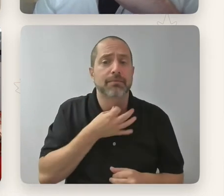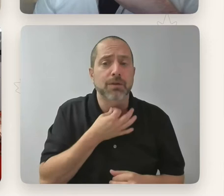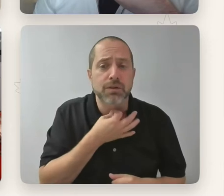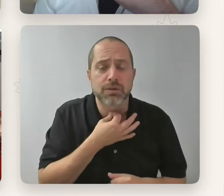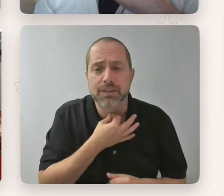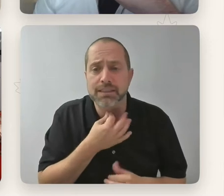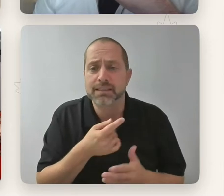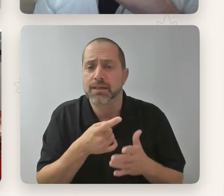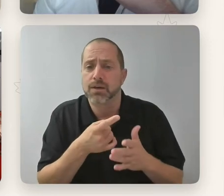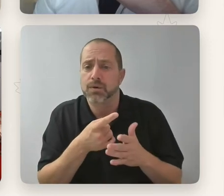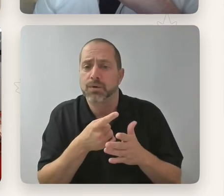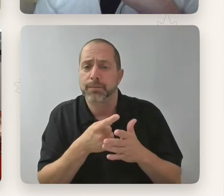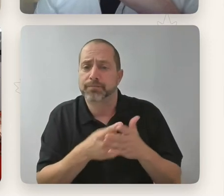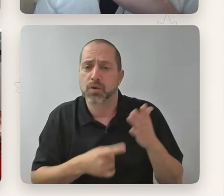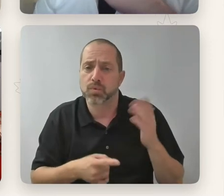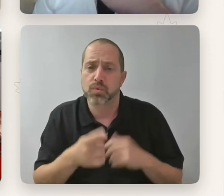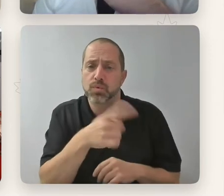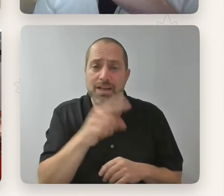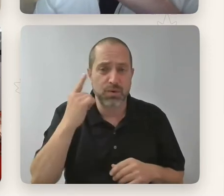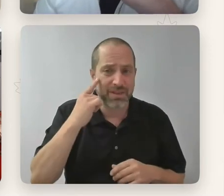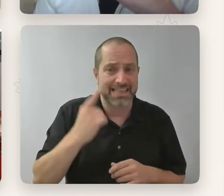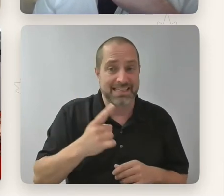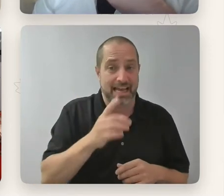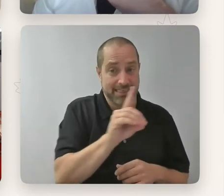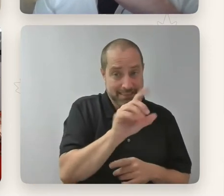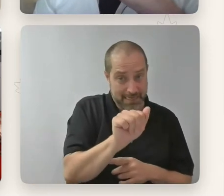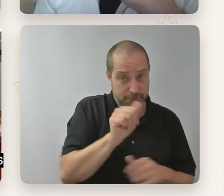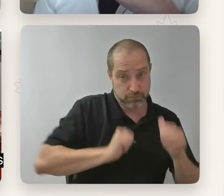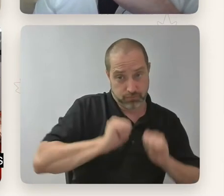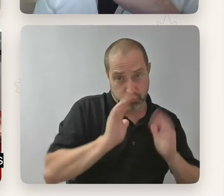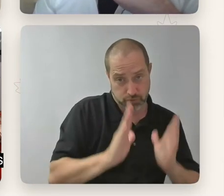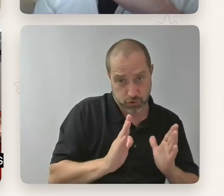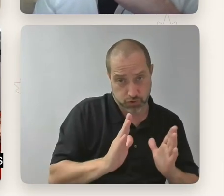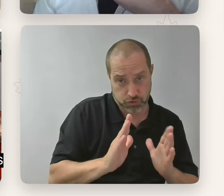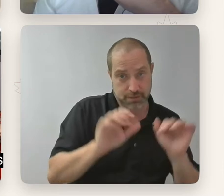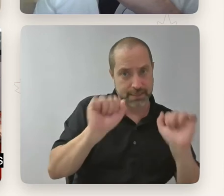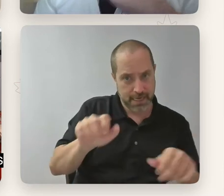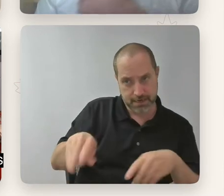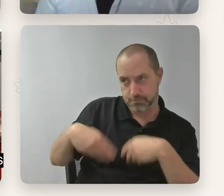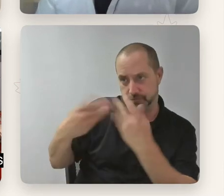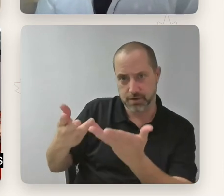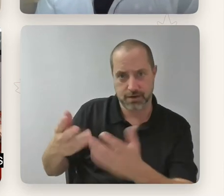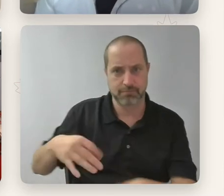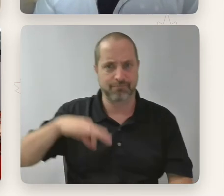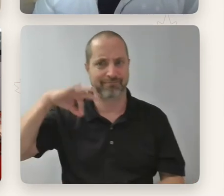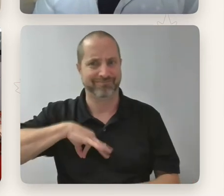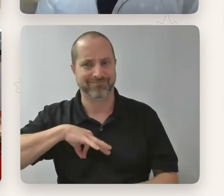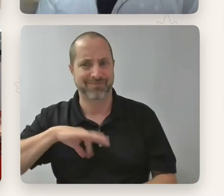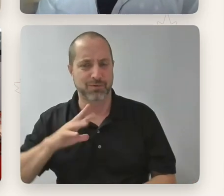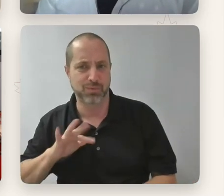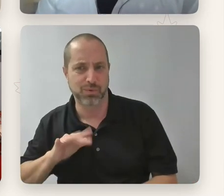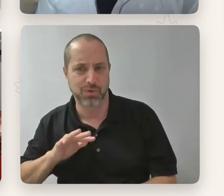to the industry, given that these are perspectives that aren't really paid attention to as much, perhaps within the industry. Like,